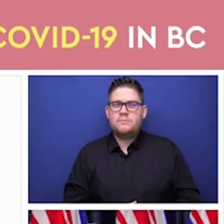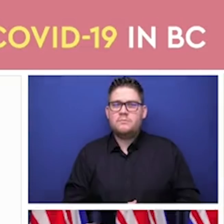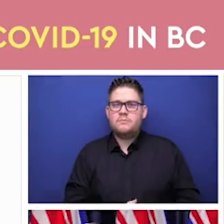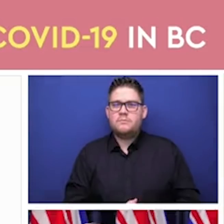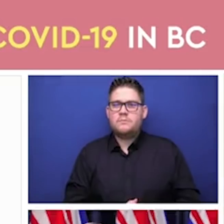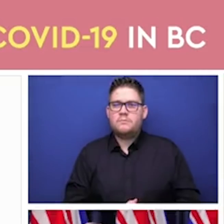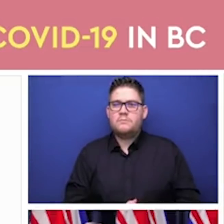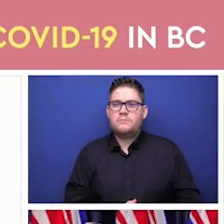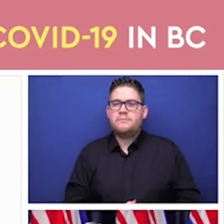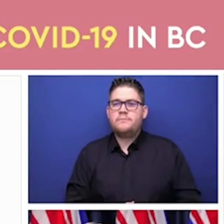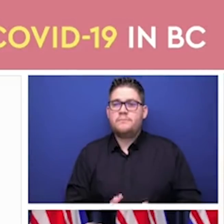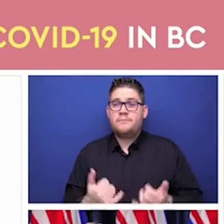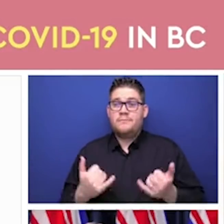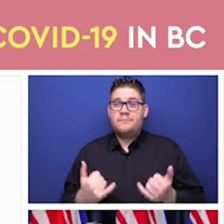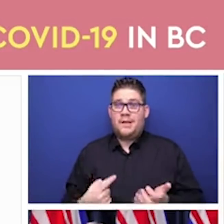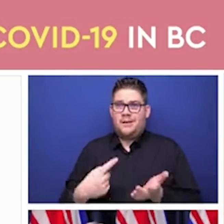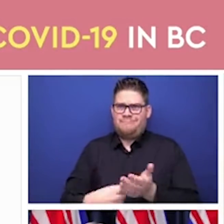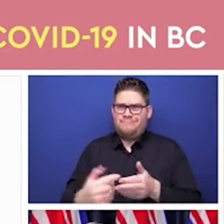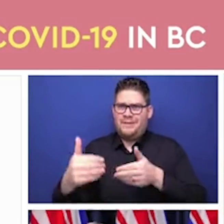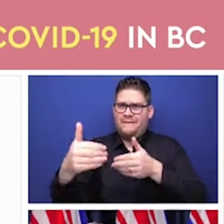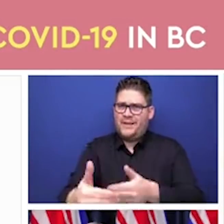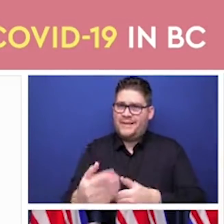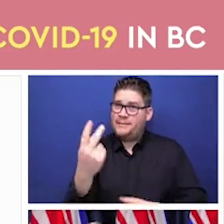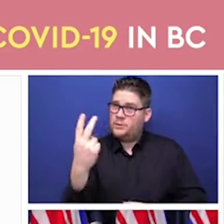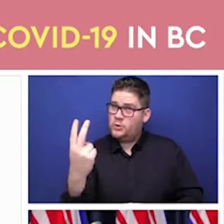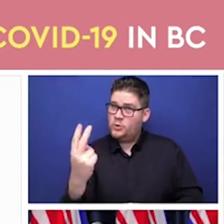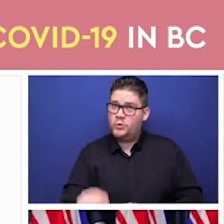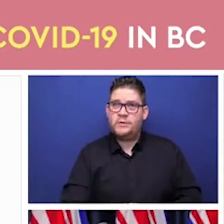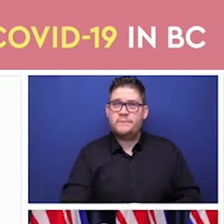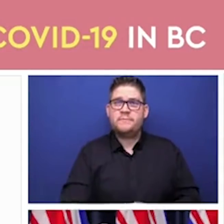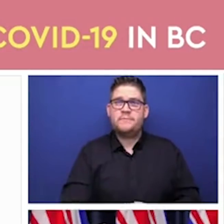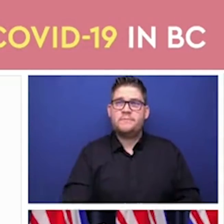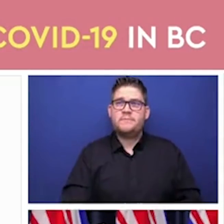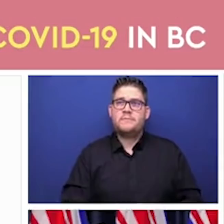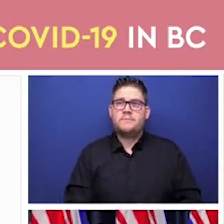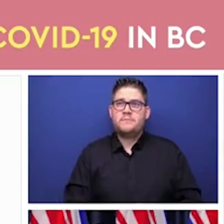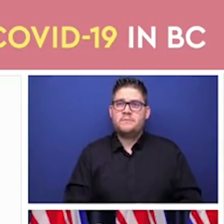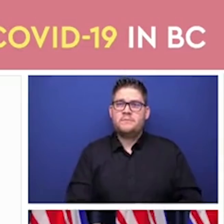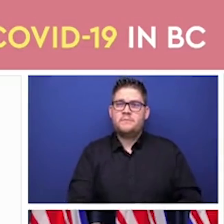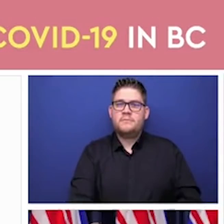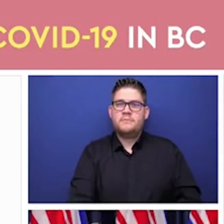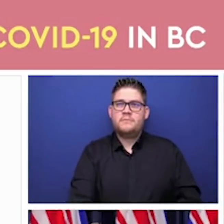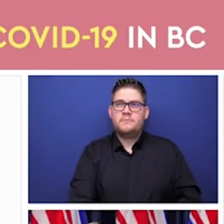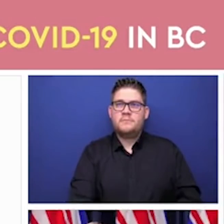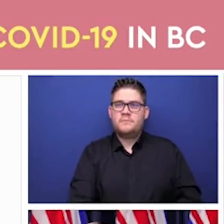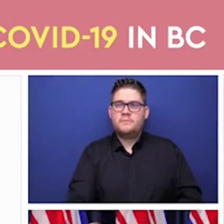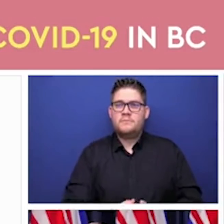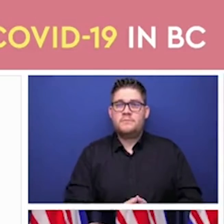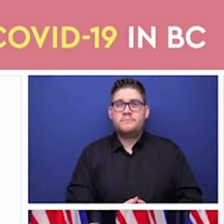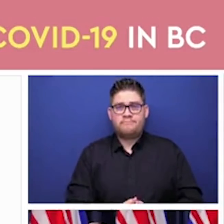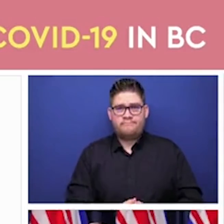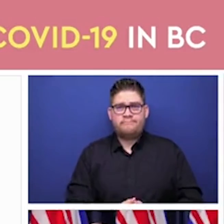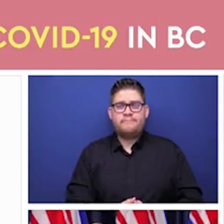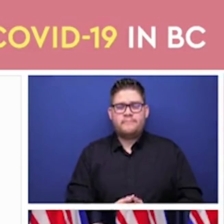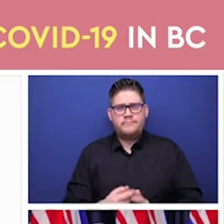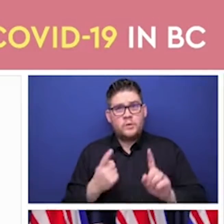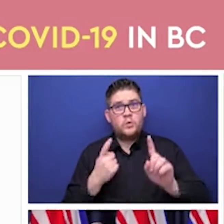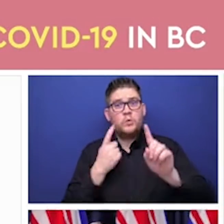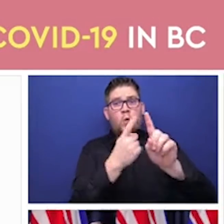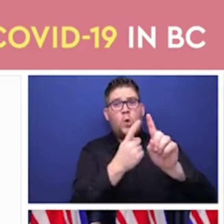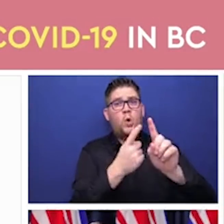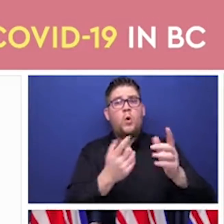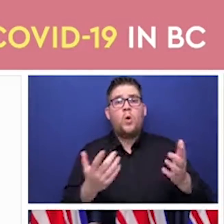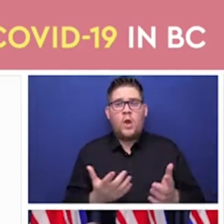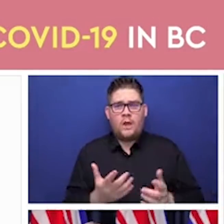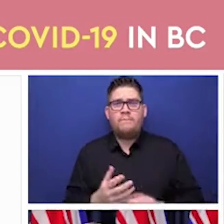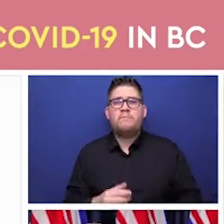as the premier indicated, is to vaccinate another 400,000 British Columbians in March and early April. And